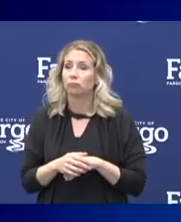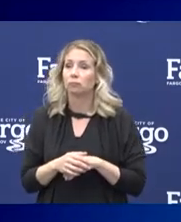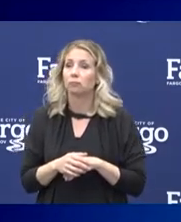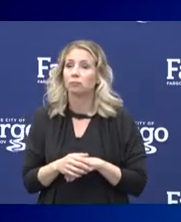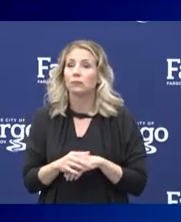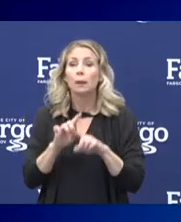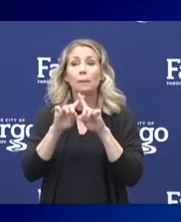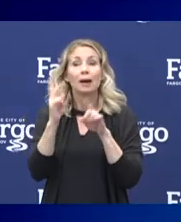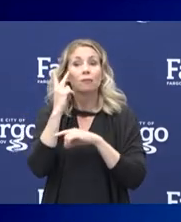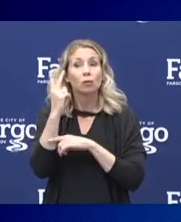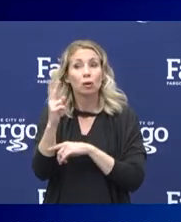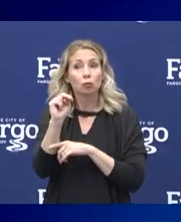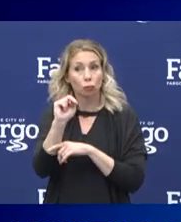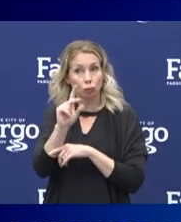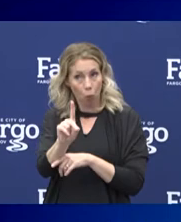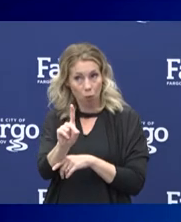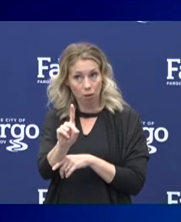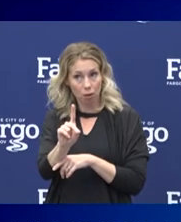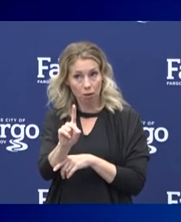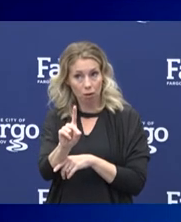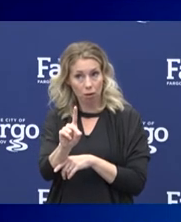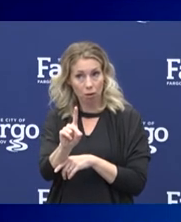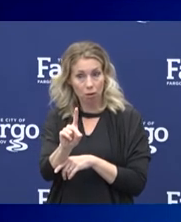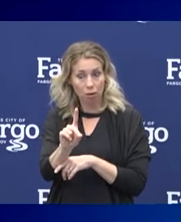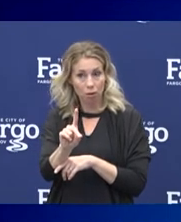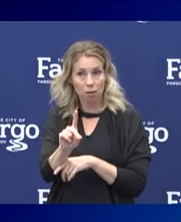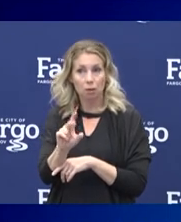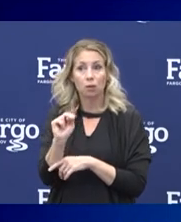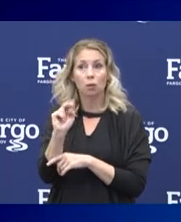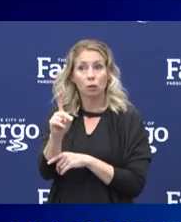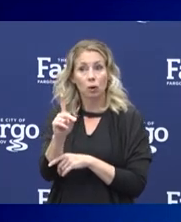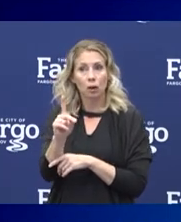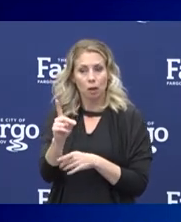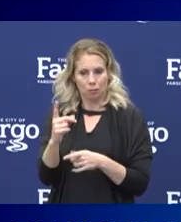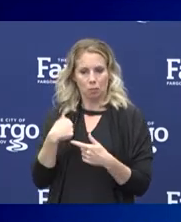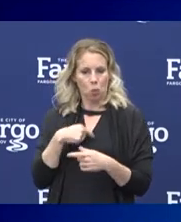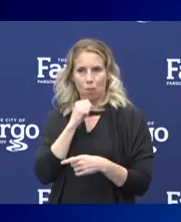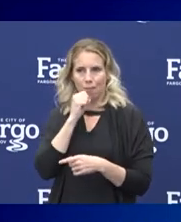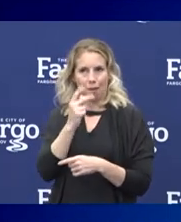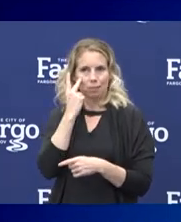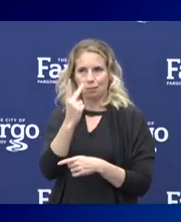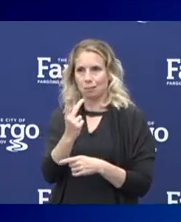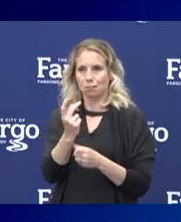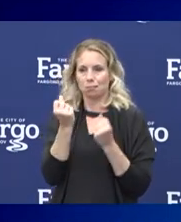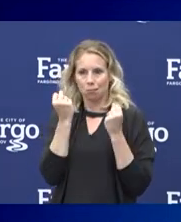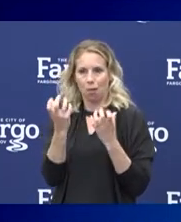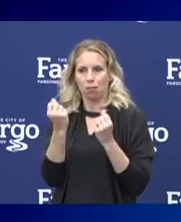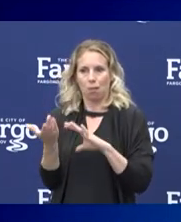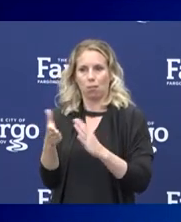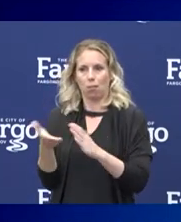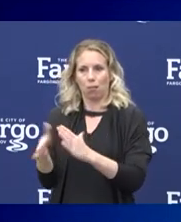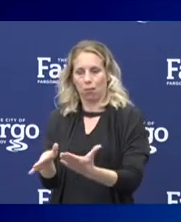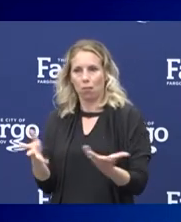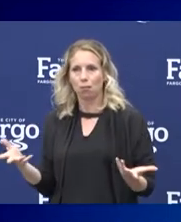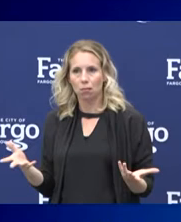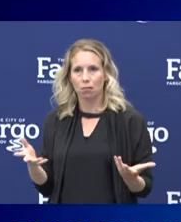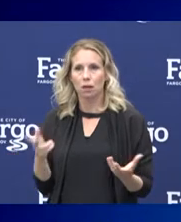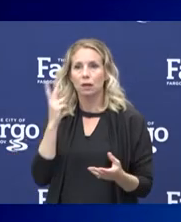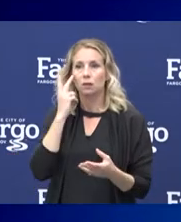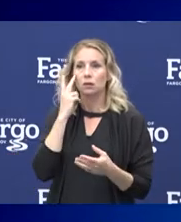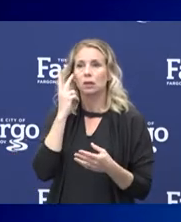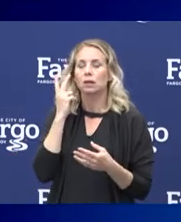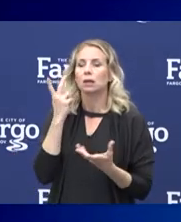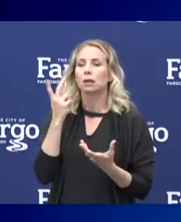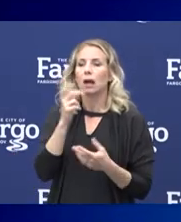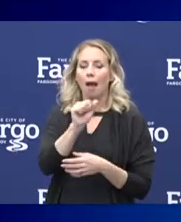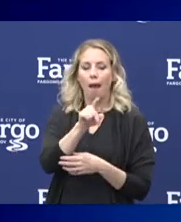However, if you look at North Dakota, next slide, please, we're not really seeing that. If you look at the weeks in